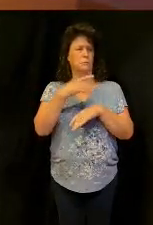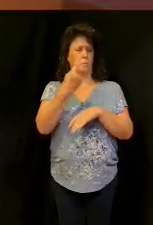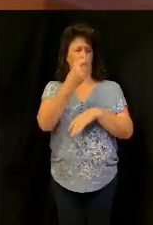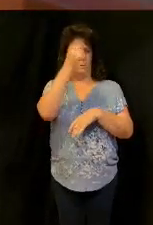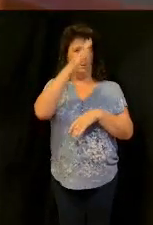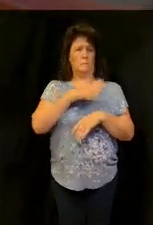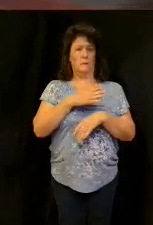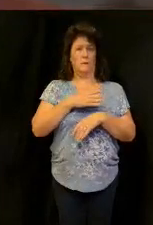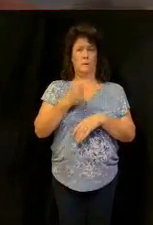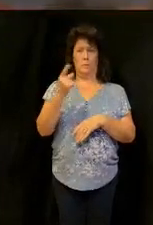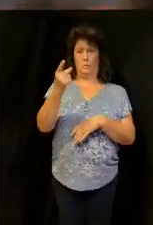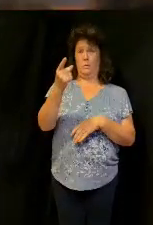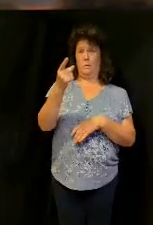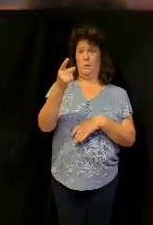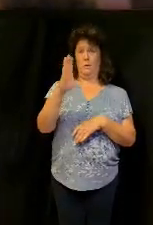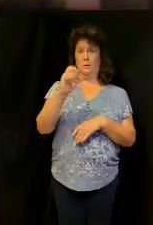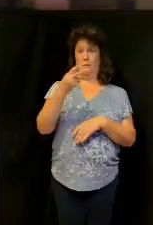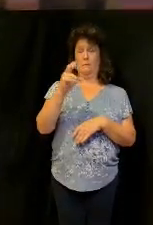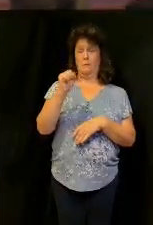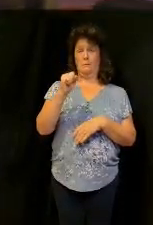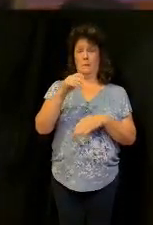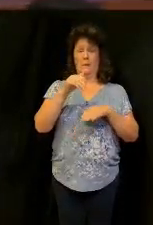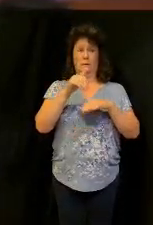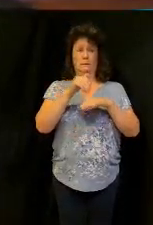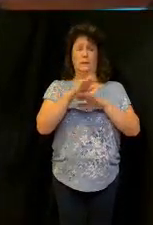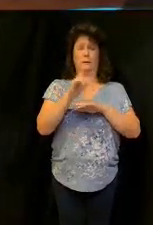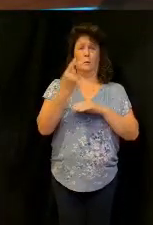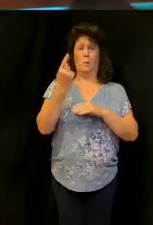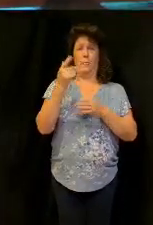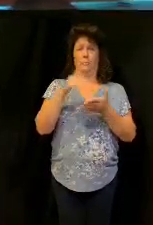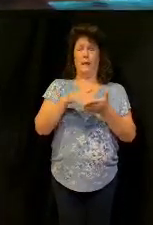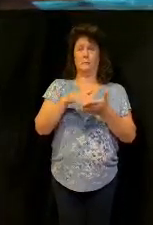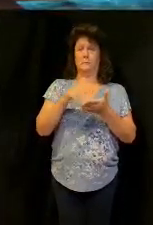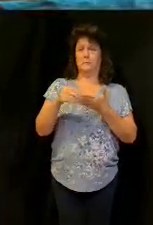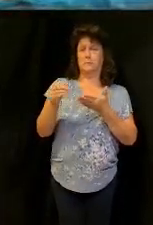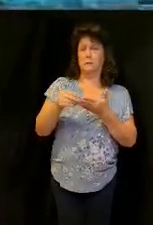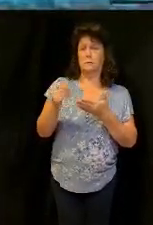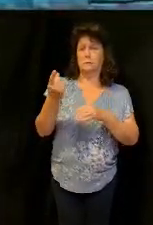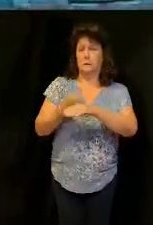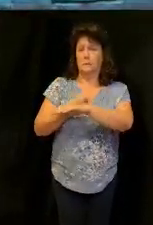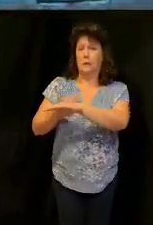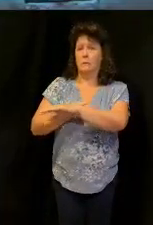this guy right here he's been sending a thousand dollars a month a thousand dollars